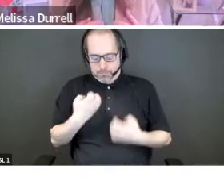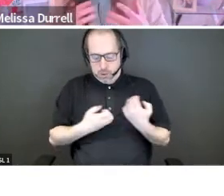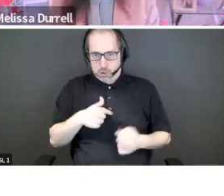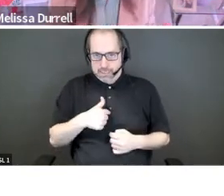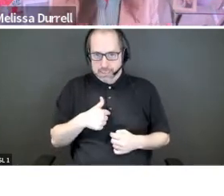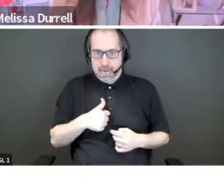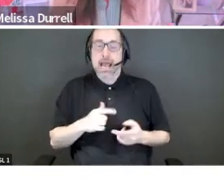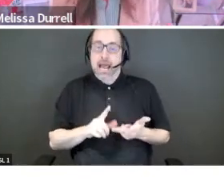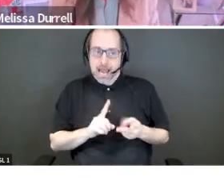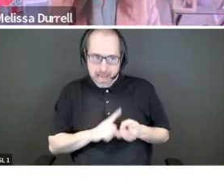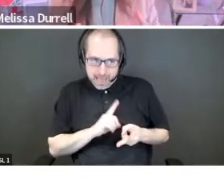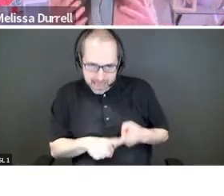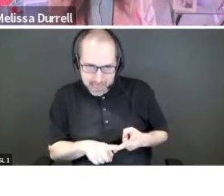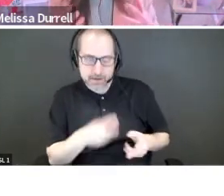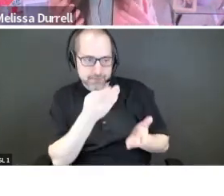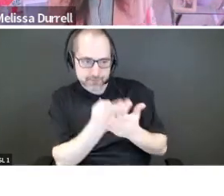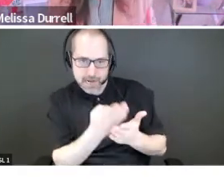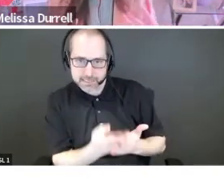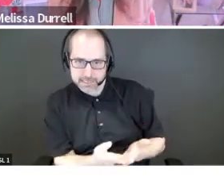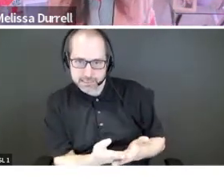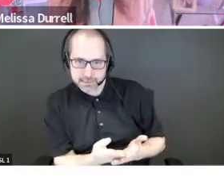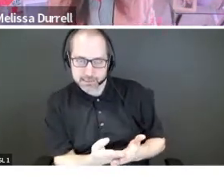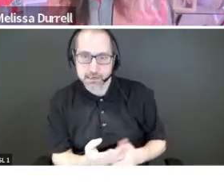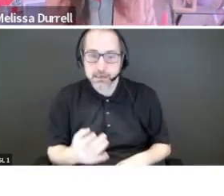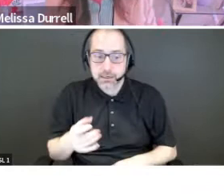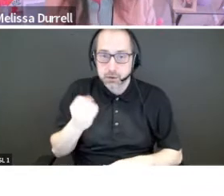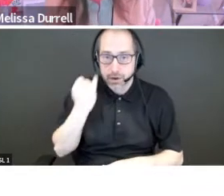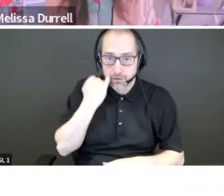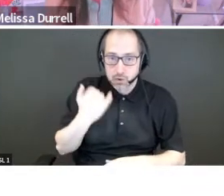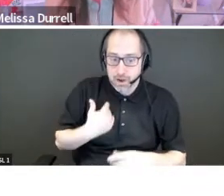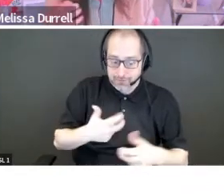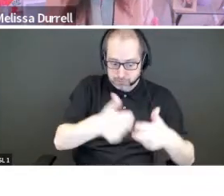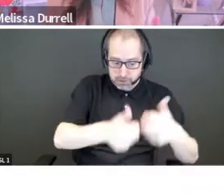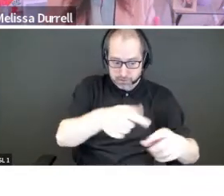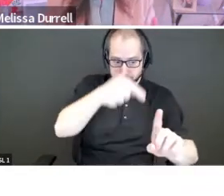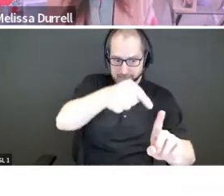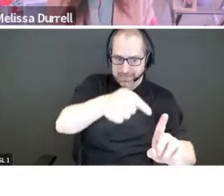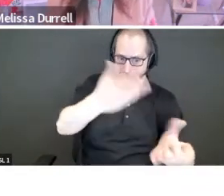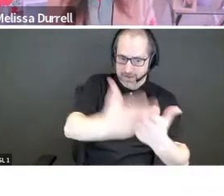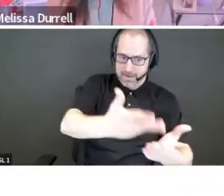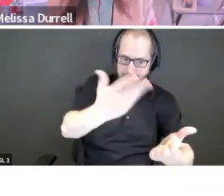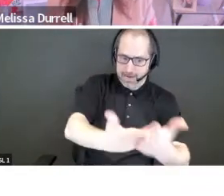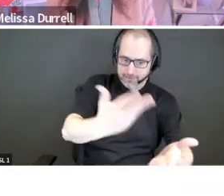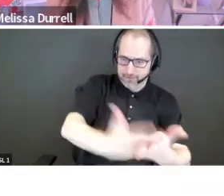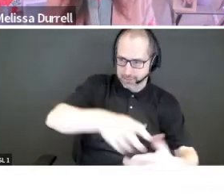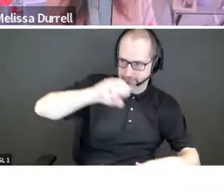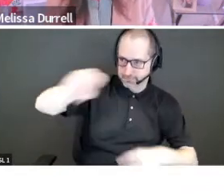So if you're coming forward with a really factually based problem that your industry